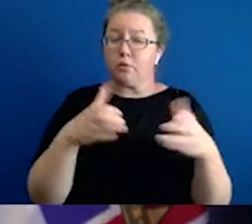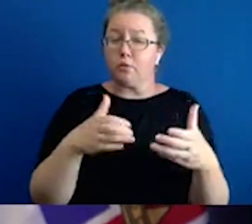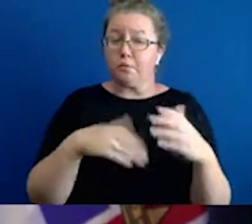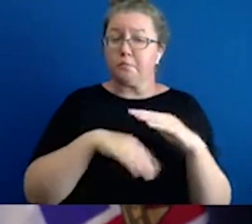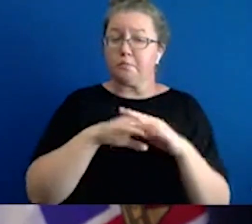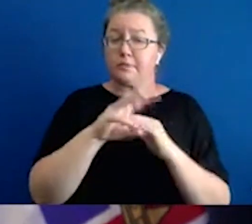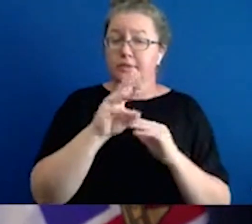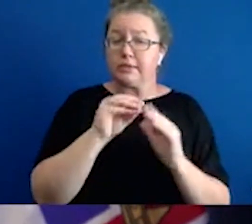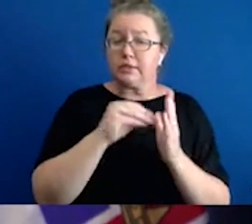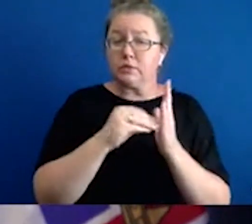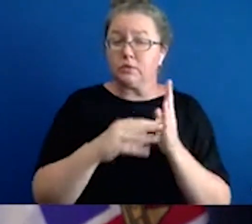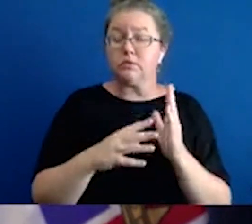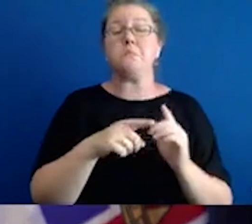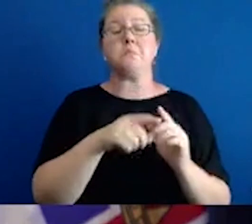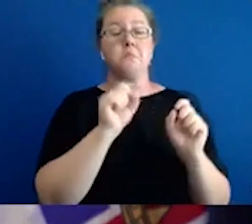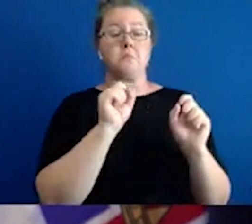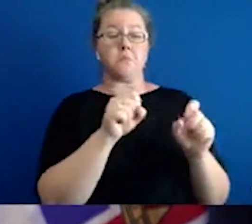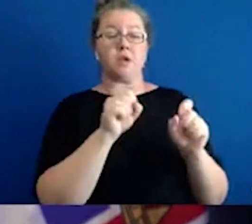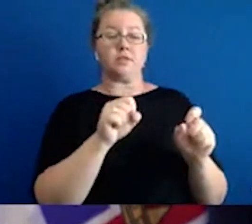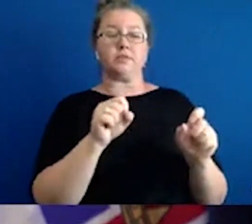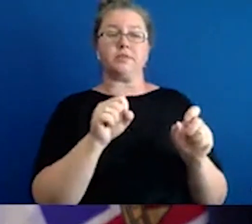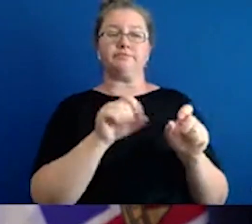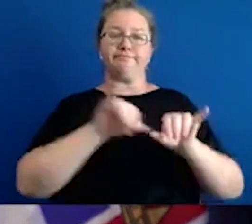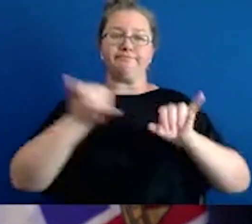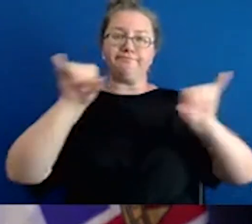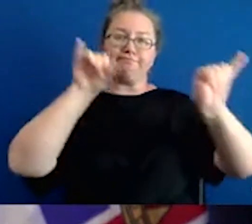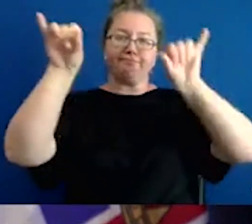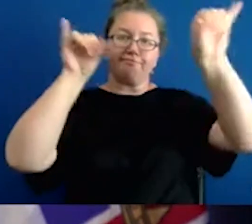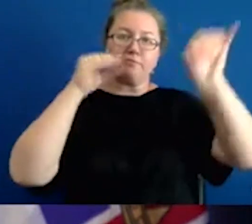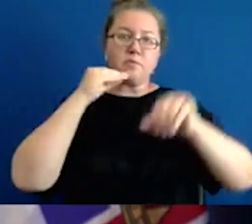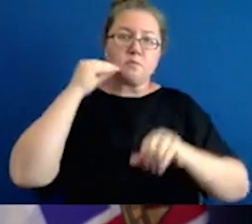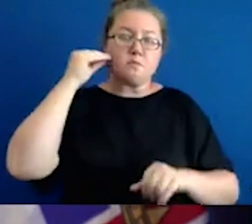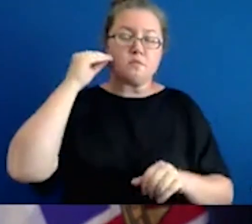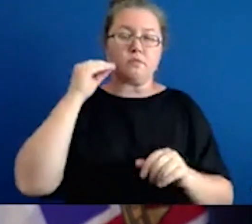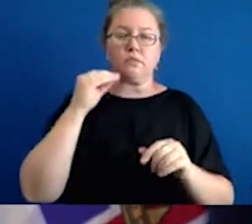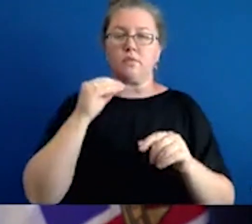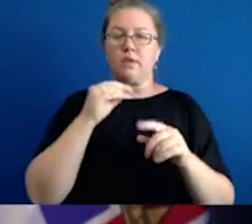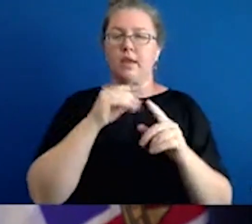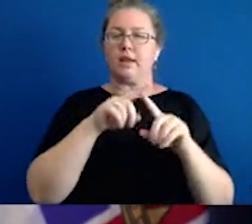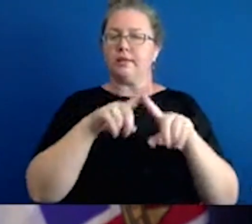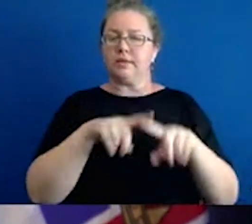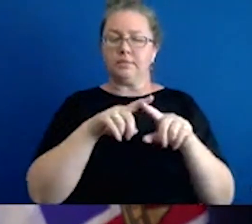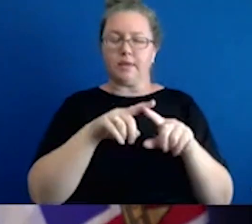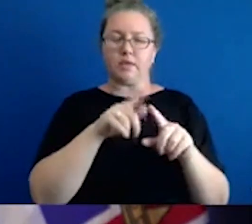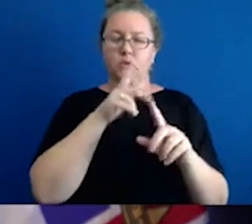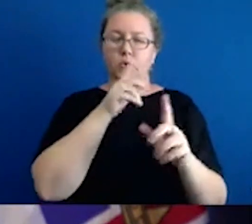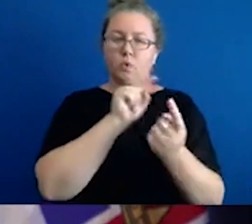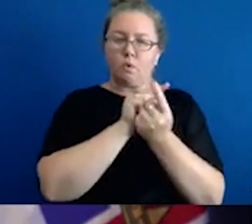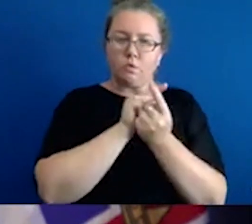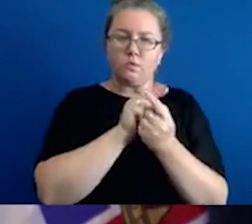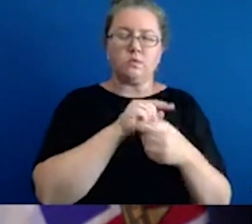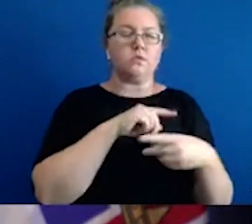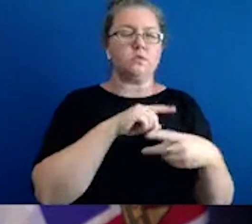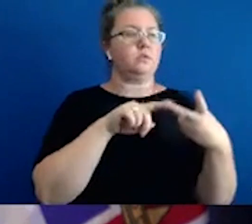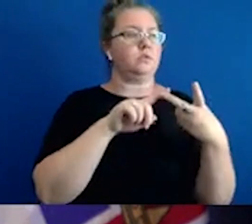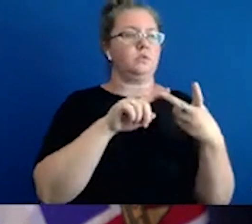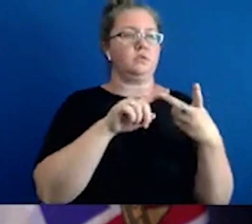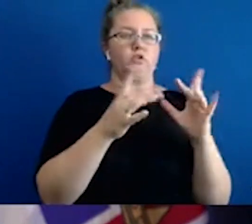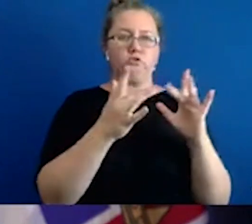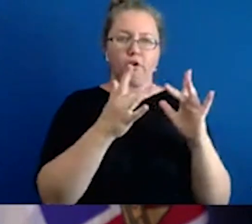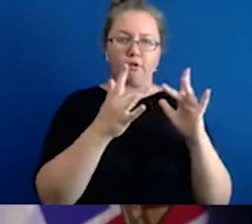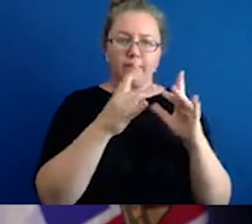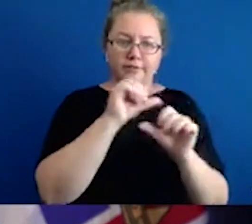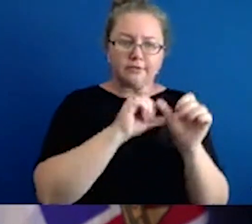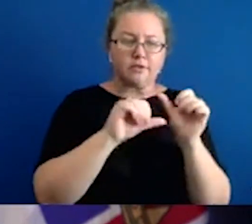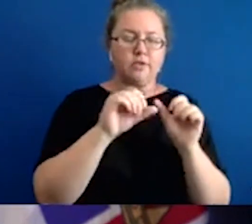have to be quarantined for a period of time, depending on what type of exposure happened, and how many people had close